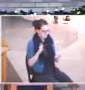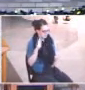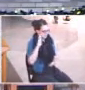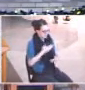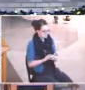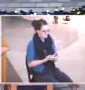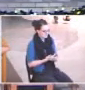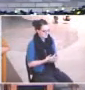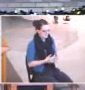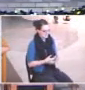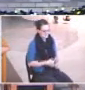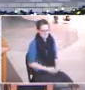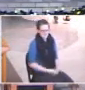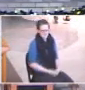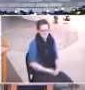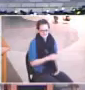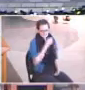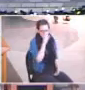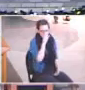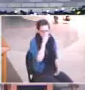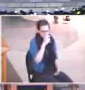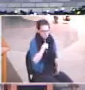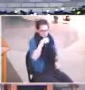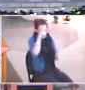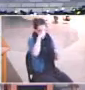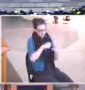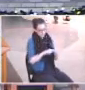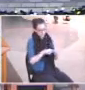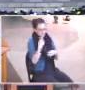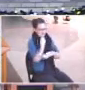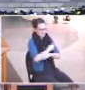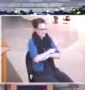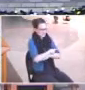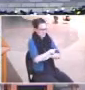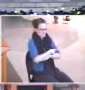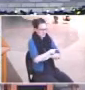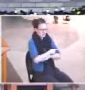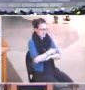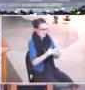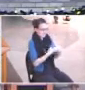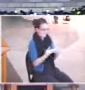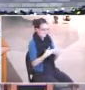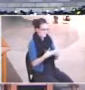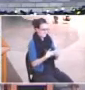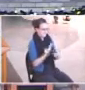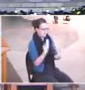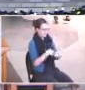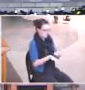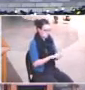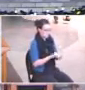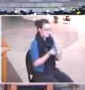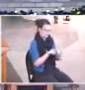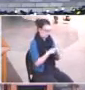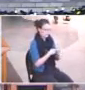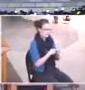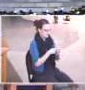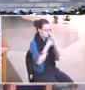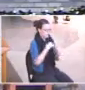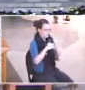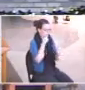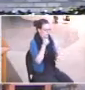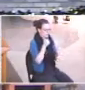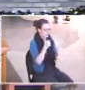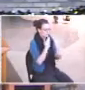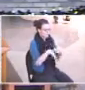I remember the day after our firstborn, I had a visit from a member of the church and he said, well, now your